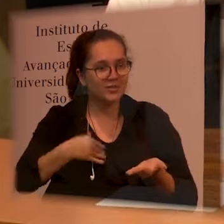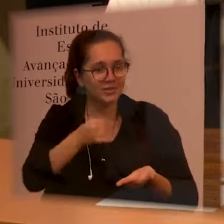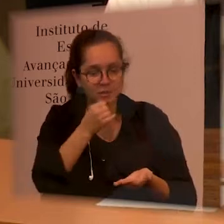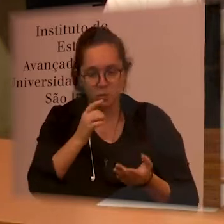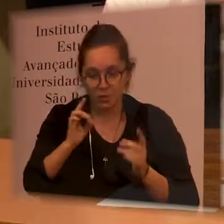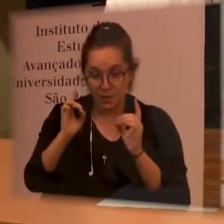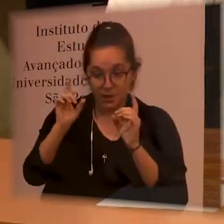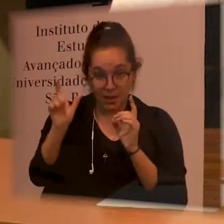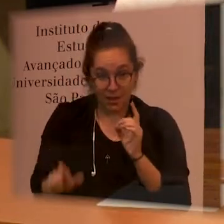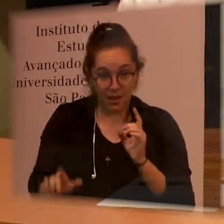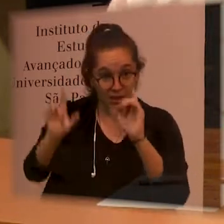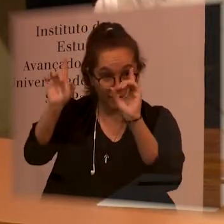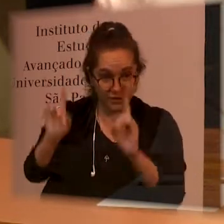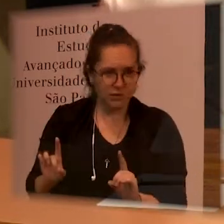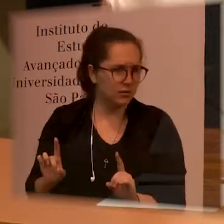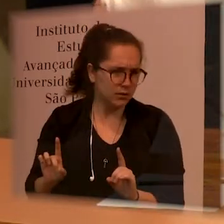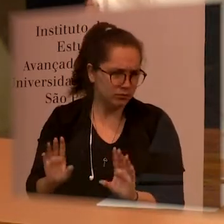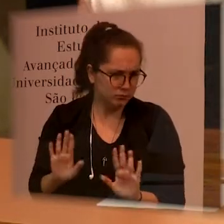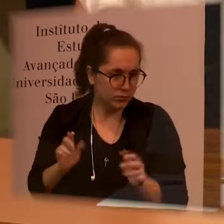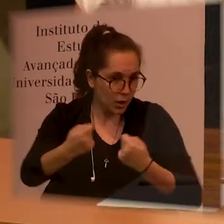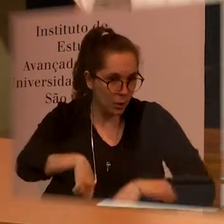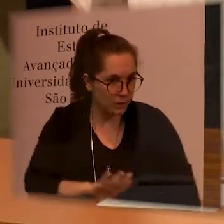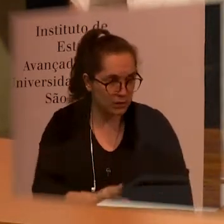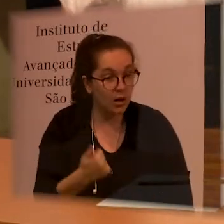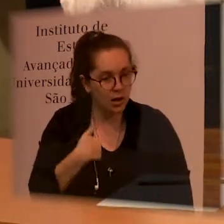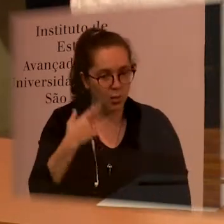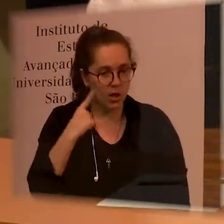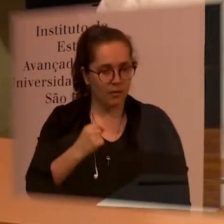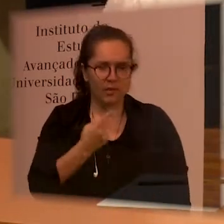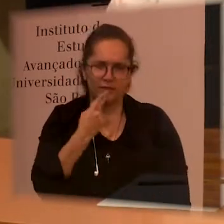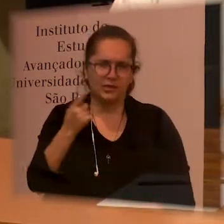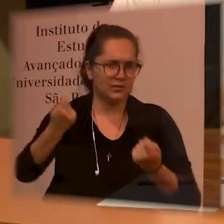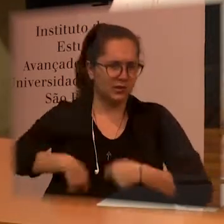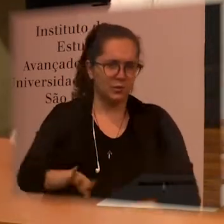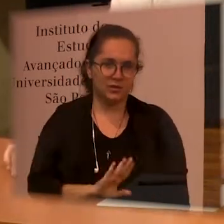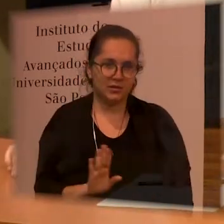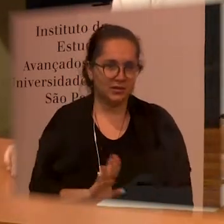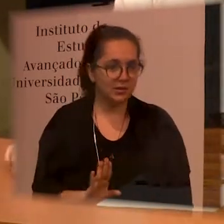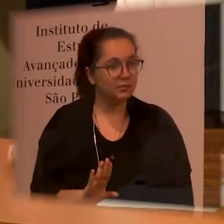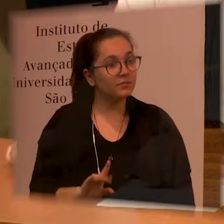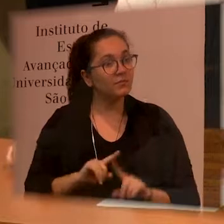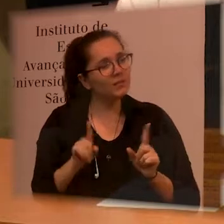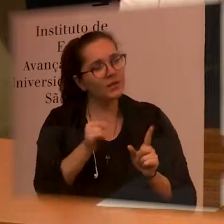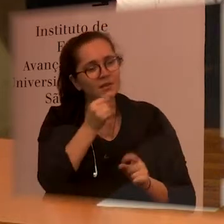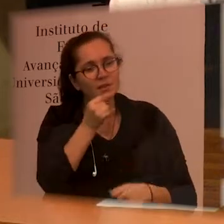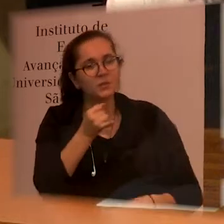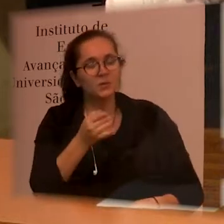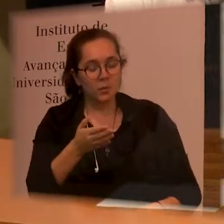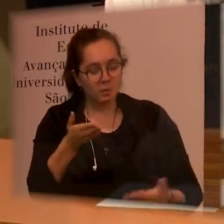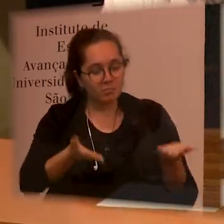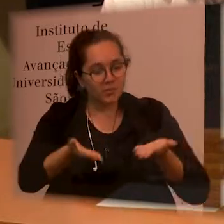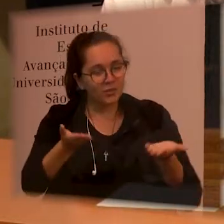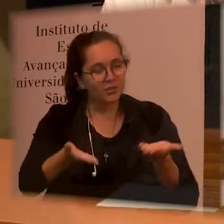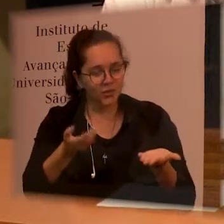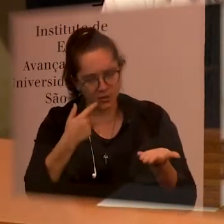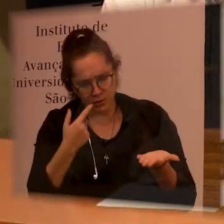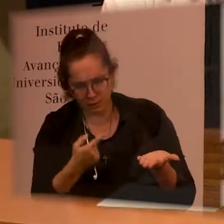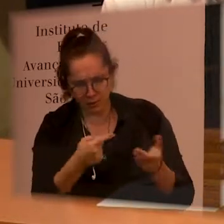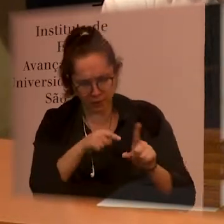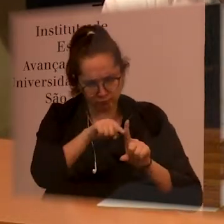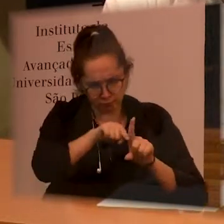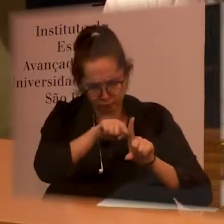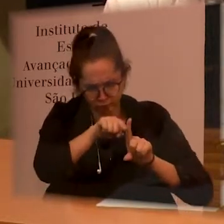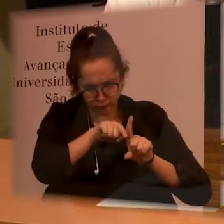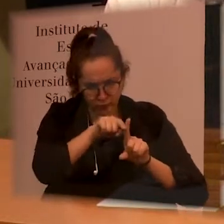measure disability and I think that we should not measure it this way we should measure the processes that lead to the